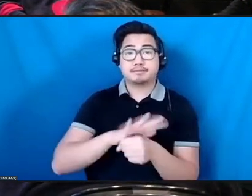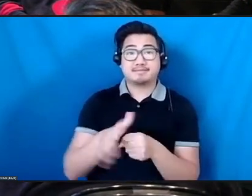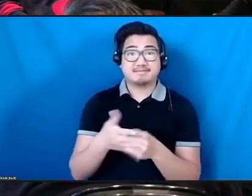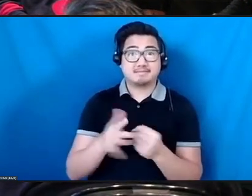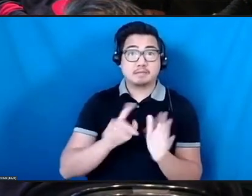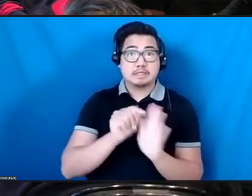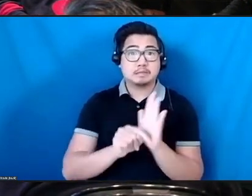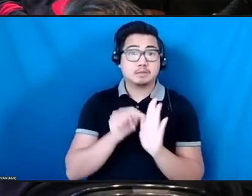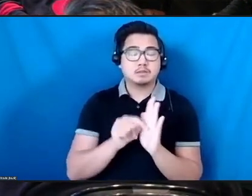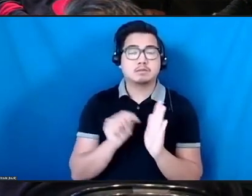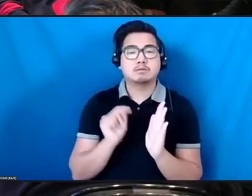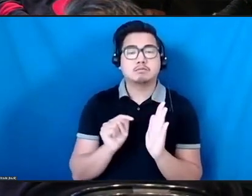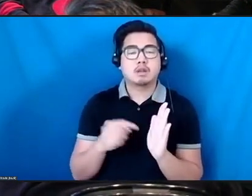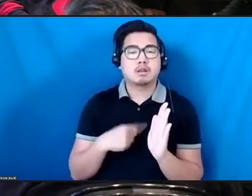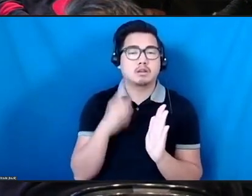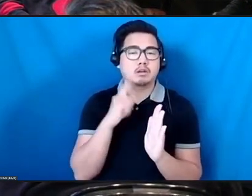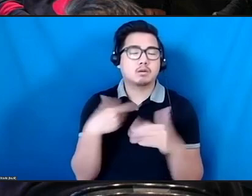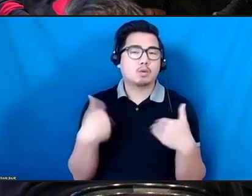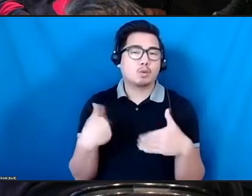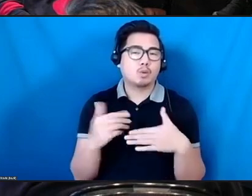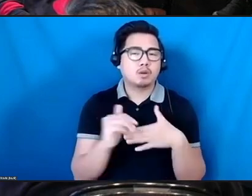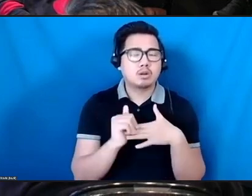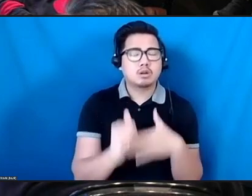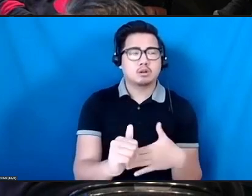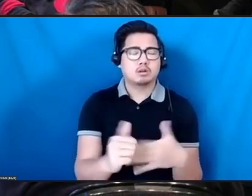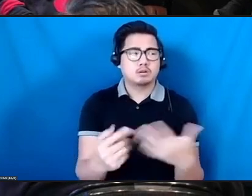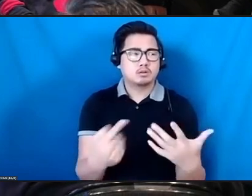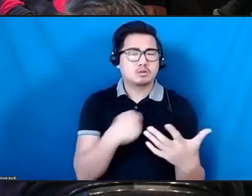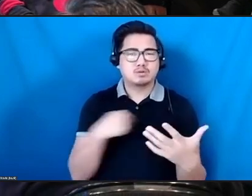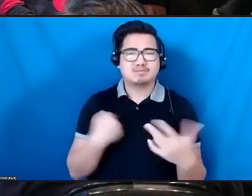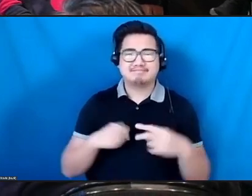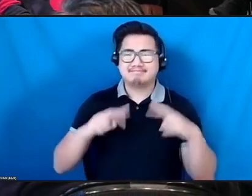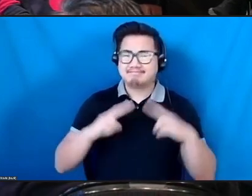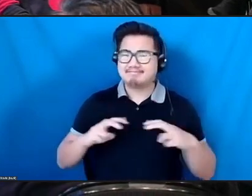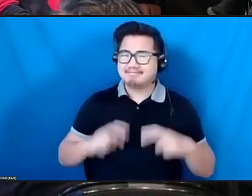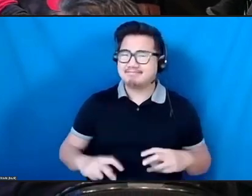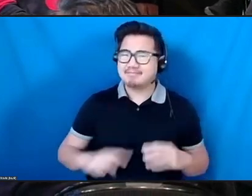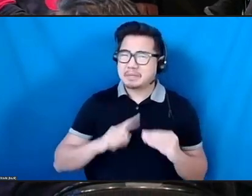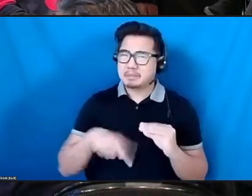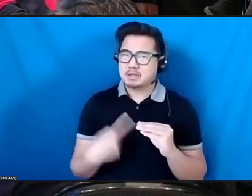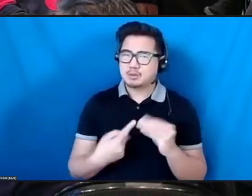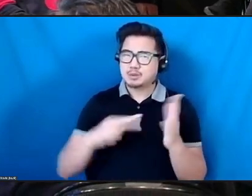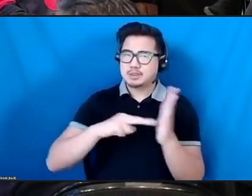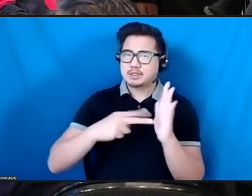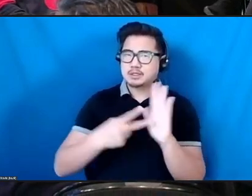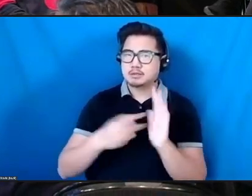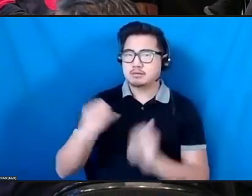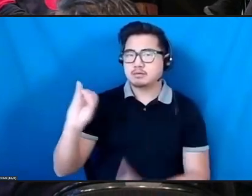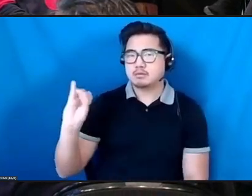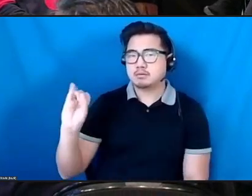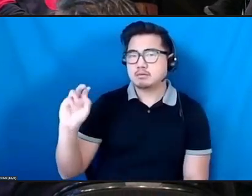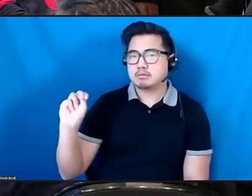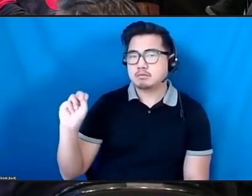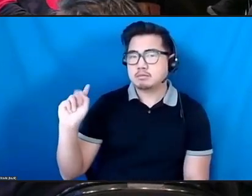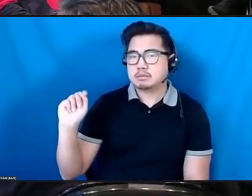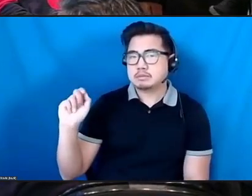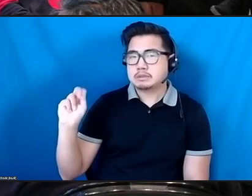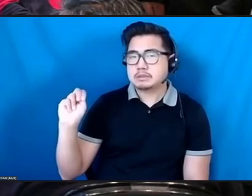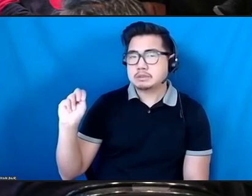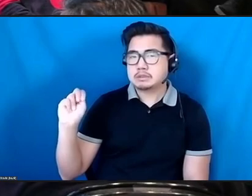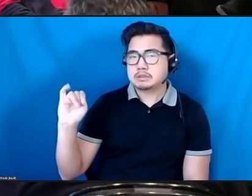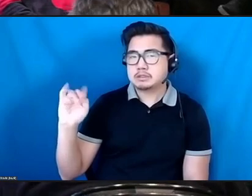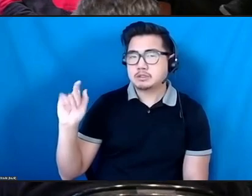really led to a lot of us asking some questions about intentionality. And I know I'm not saying anything new in saying that